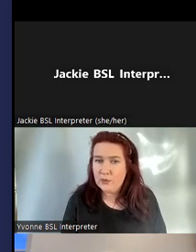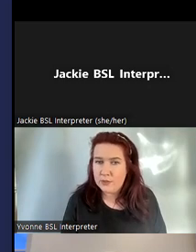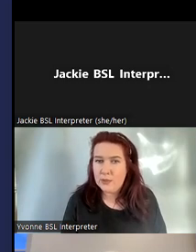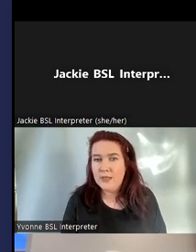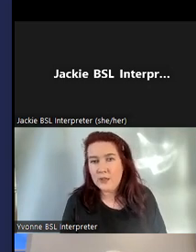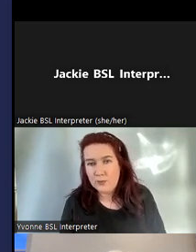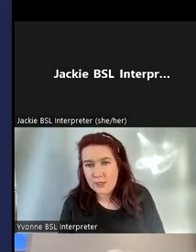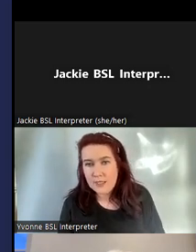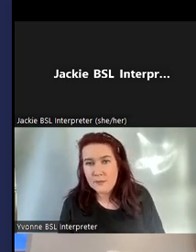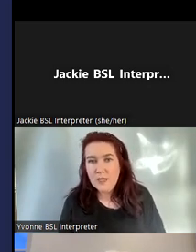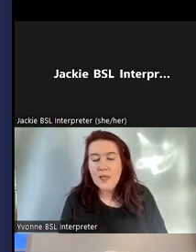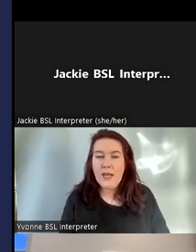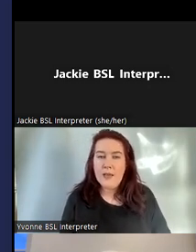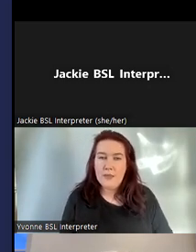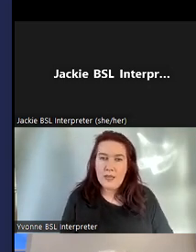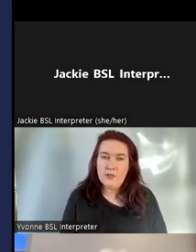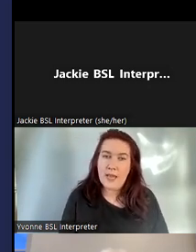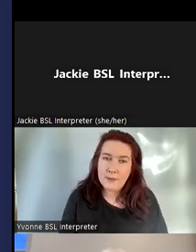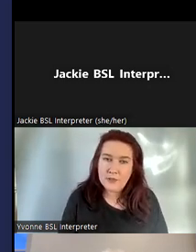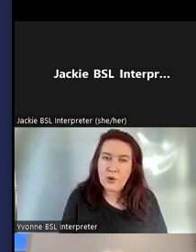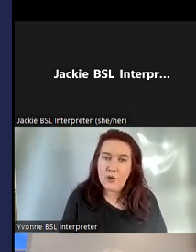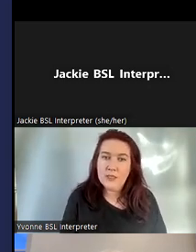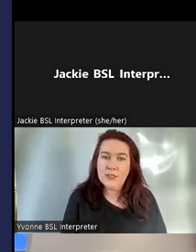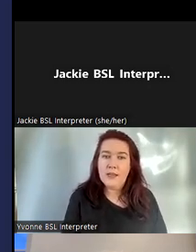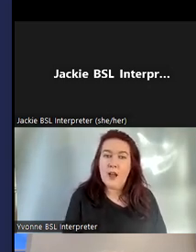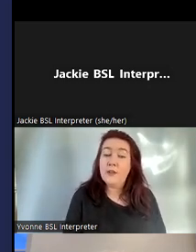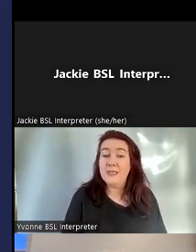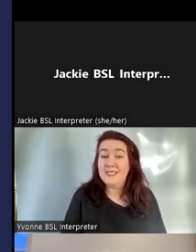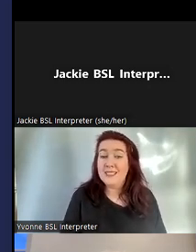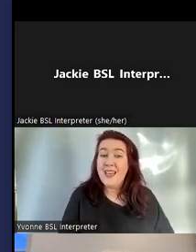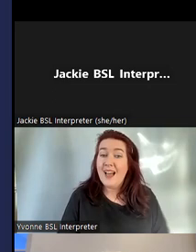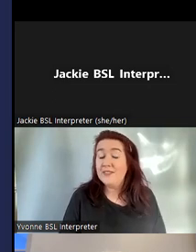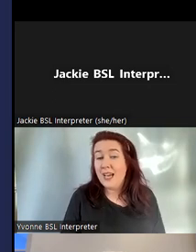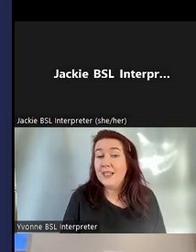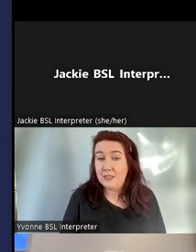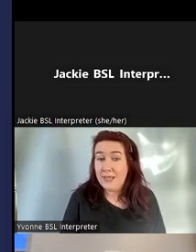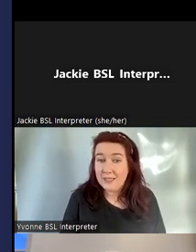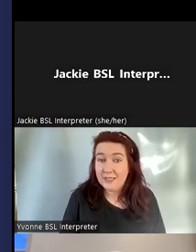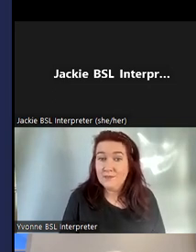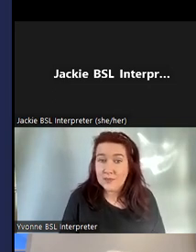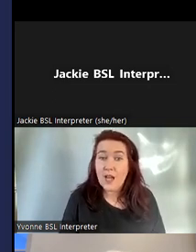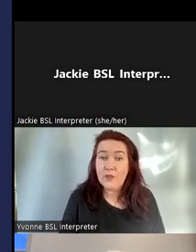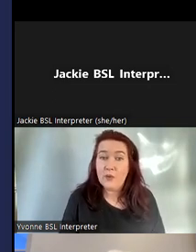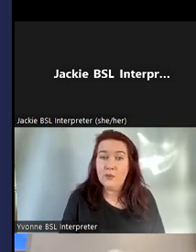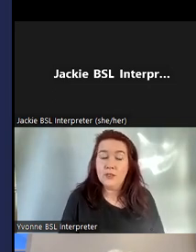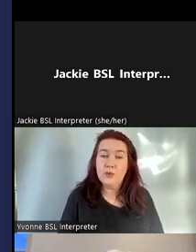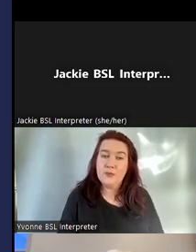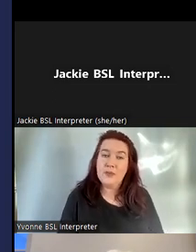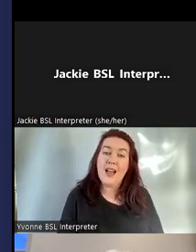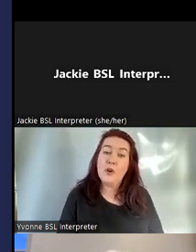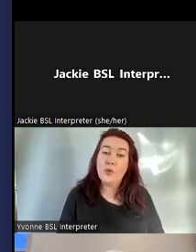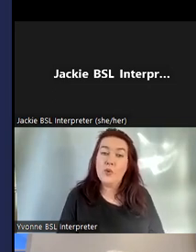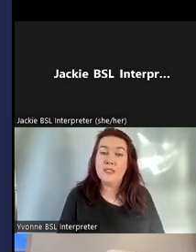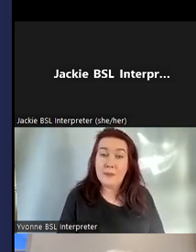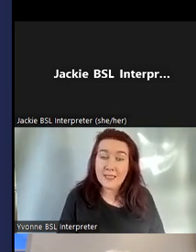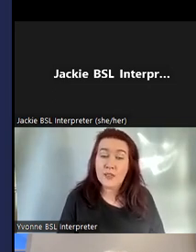spread out between the National Museum and the National Library of Scotland and other places haven't had space to have our own one. So if